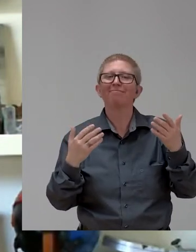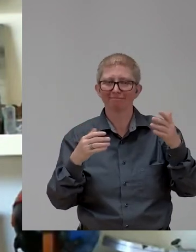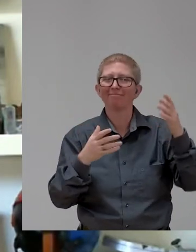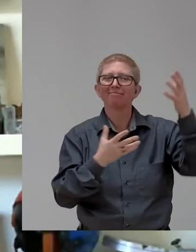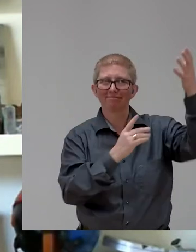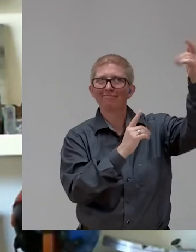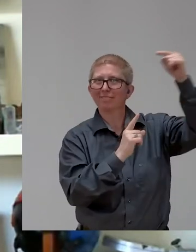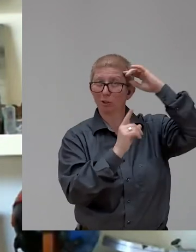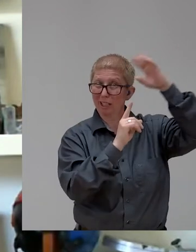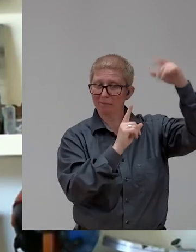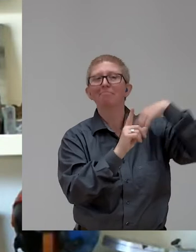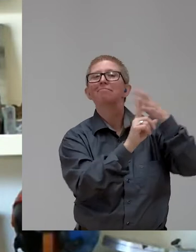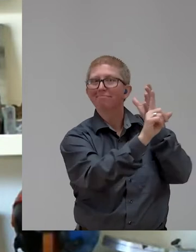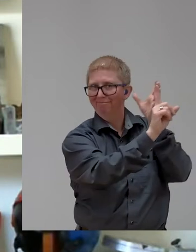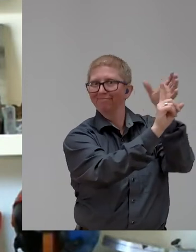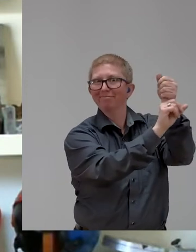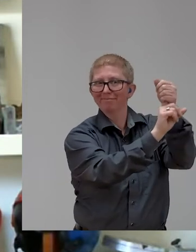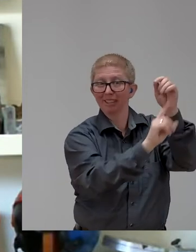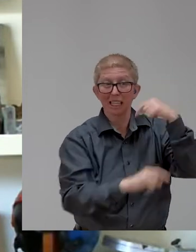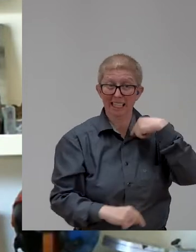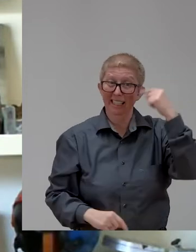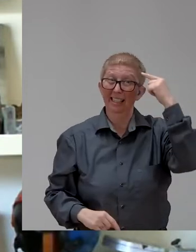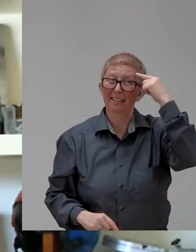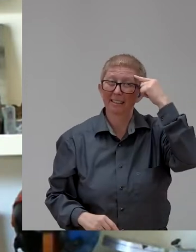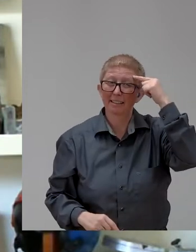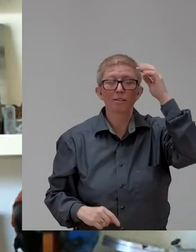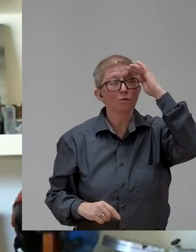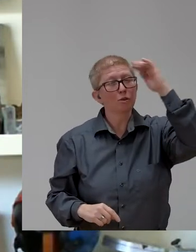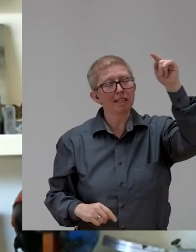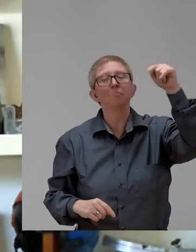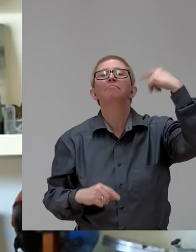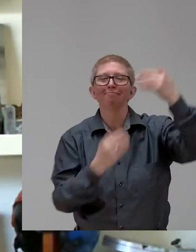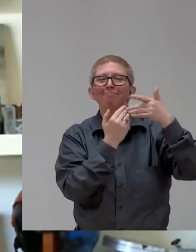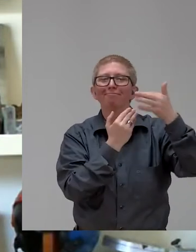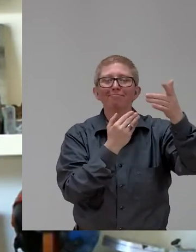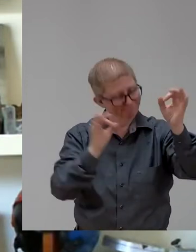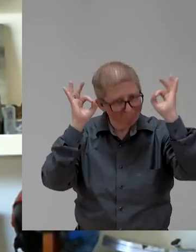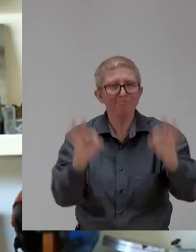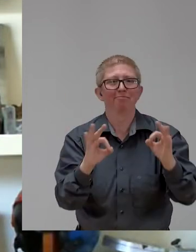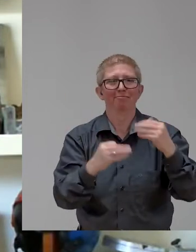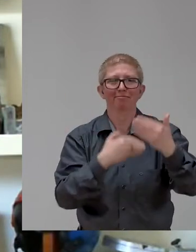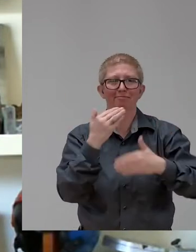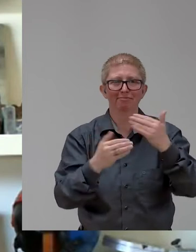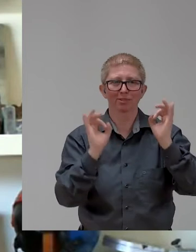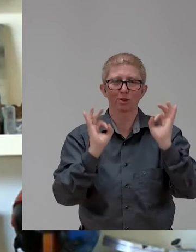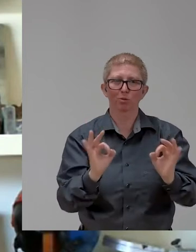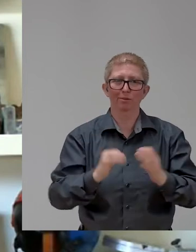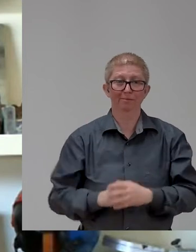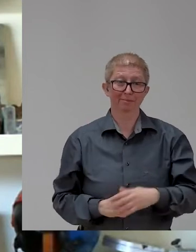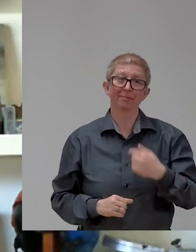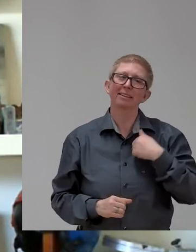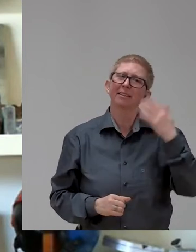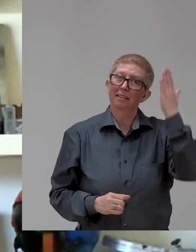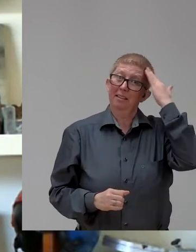Dreams will come true if you really believe in them. And this is the basic that you have to know because I actually already know that, in effect,